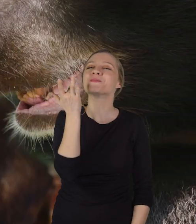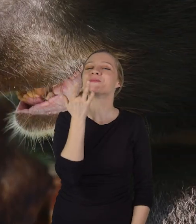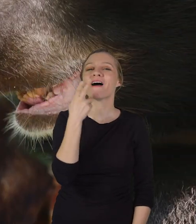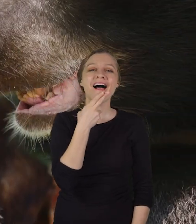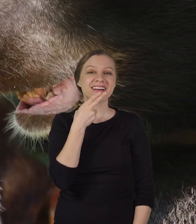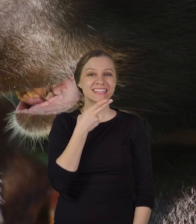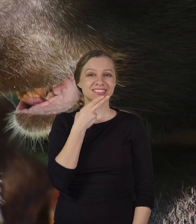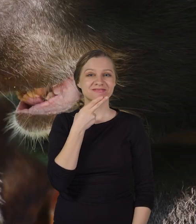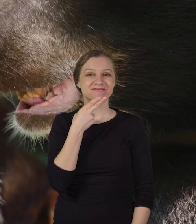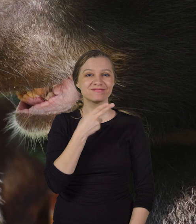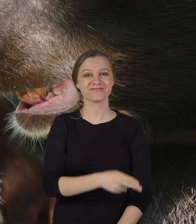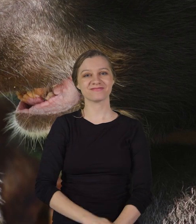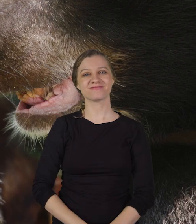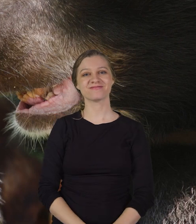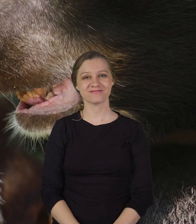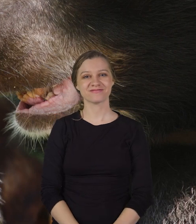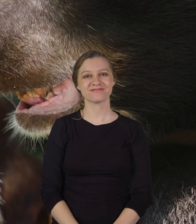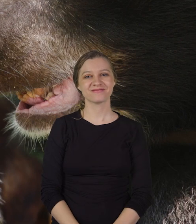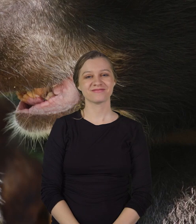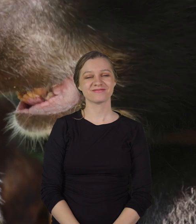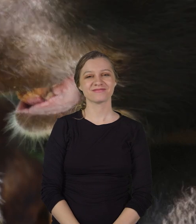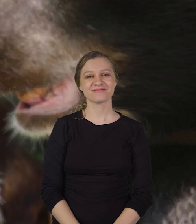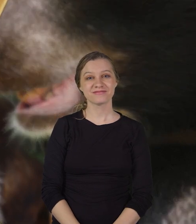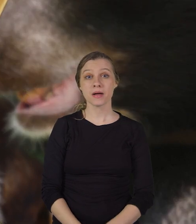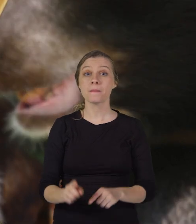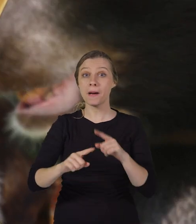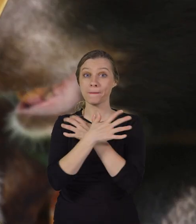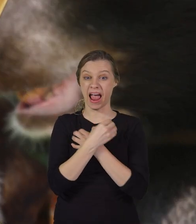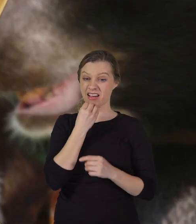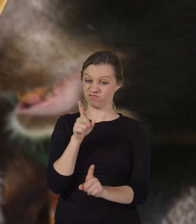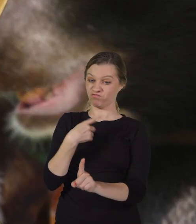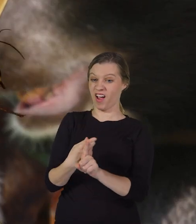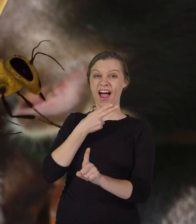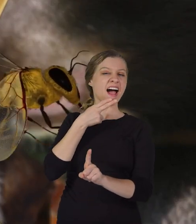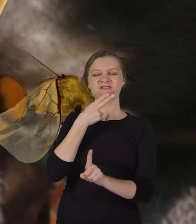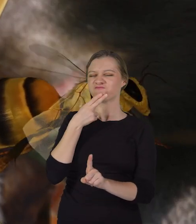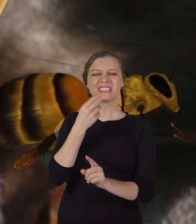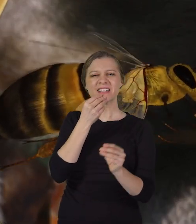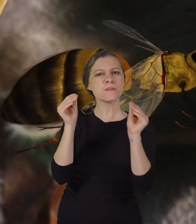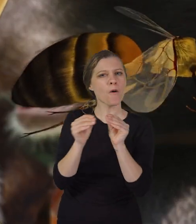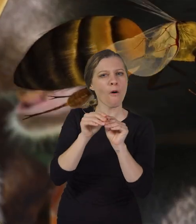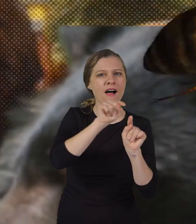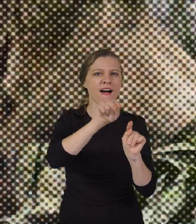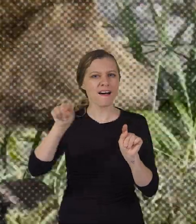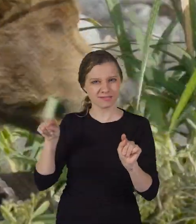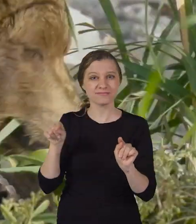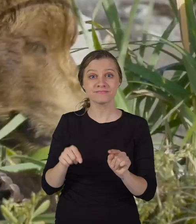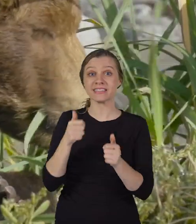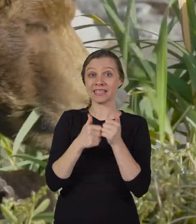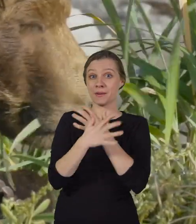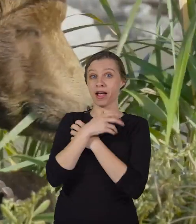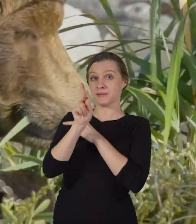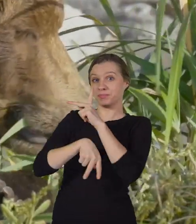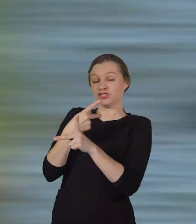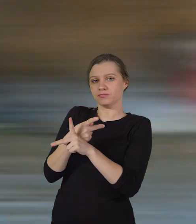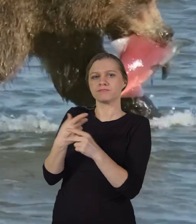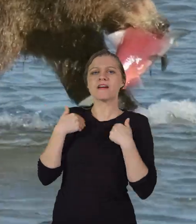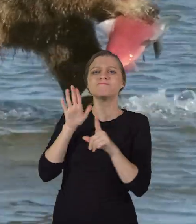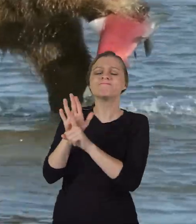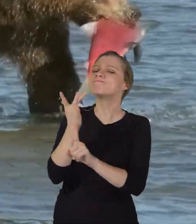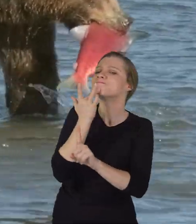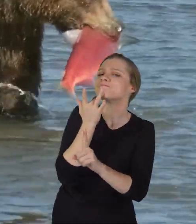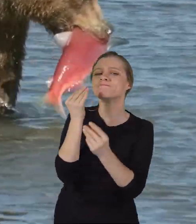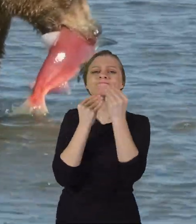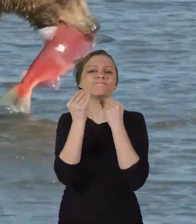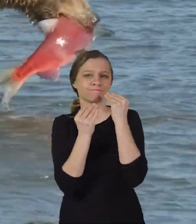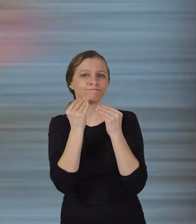bears love the sweet taste of honey. But bears eat more than just honey. Each bear species has a